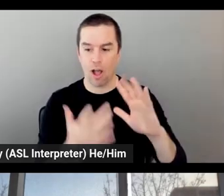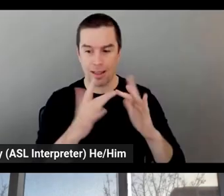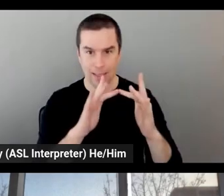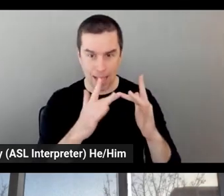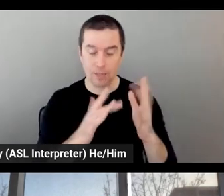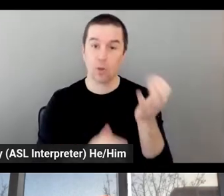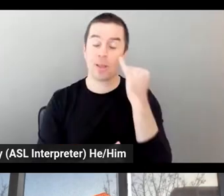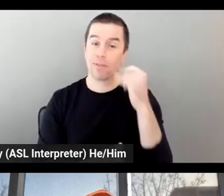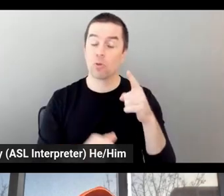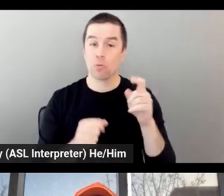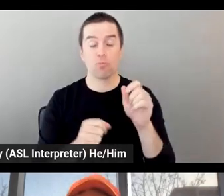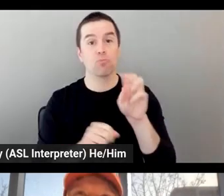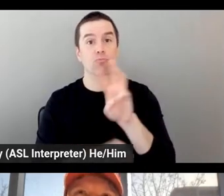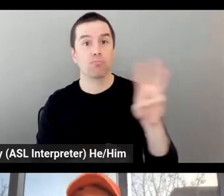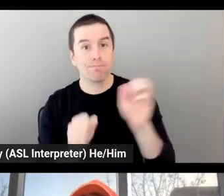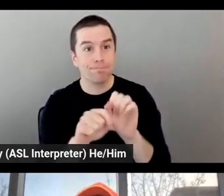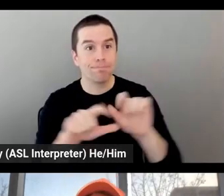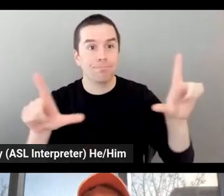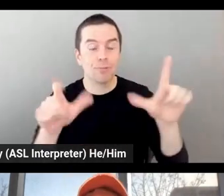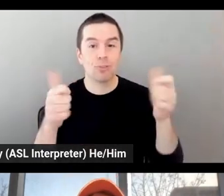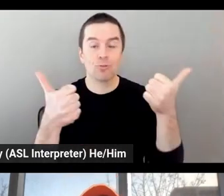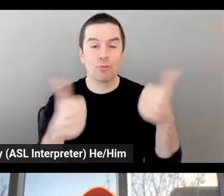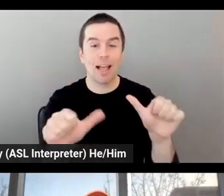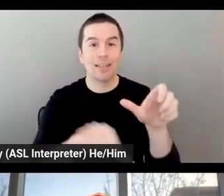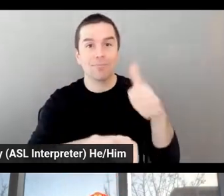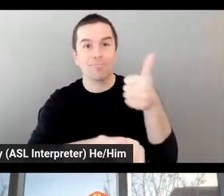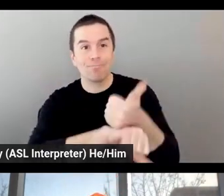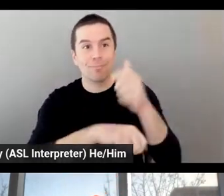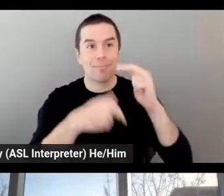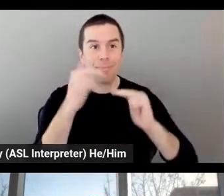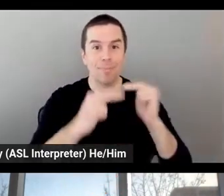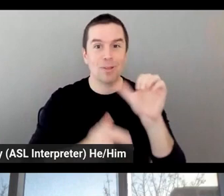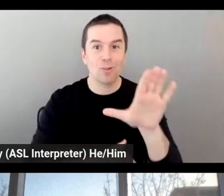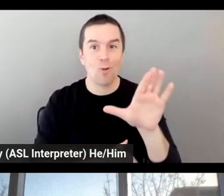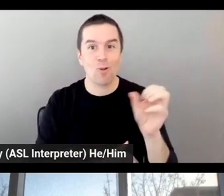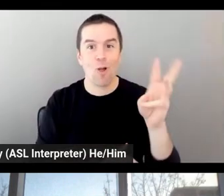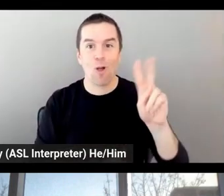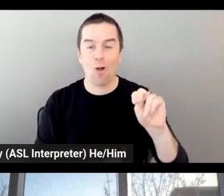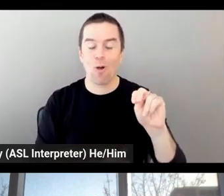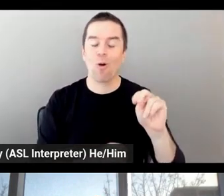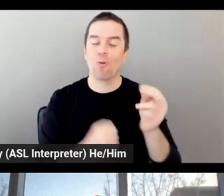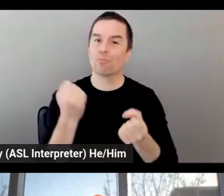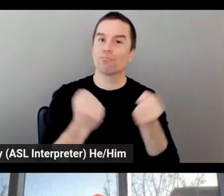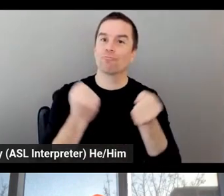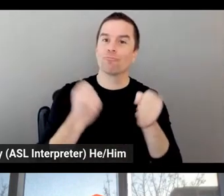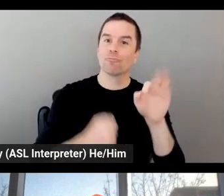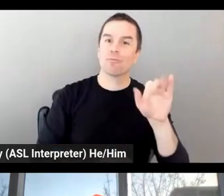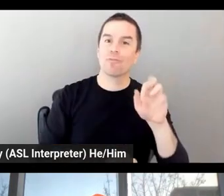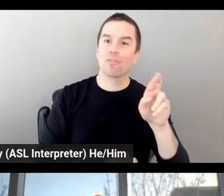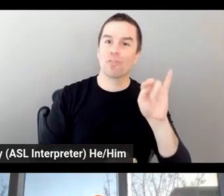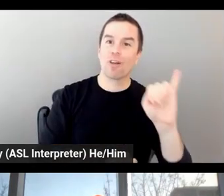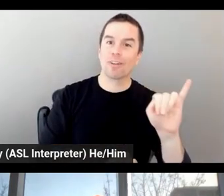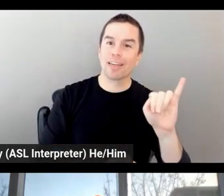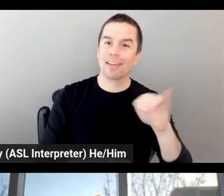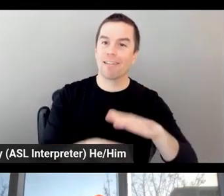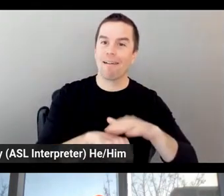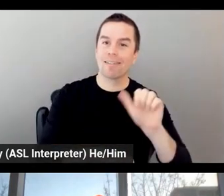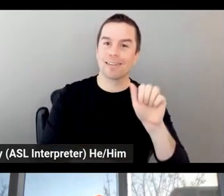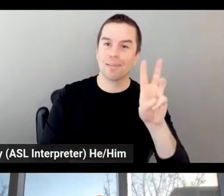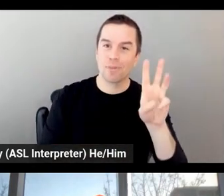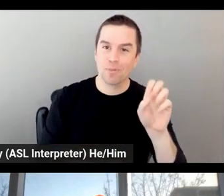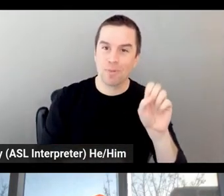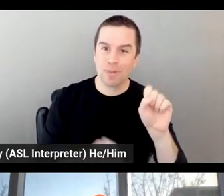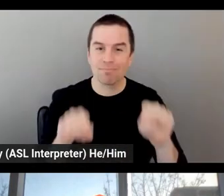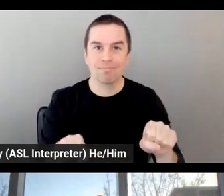really access something which is built on AWS. And it's pretty unique because we have millions of combinations of